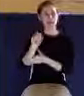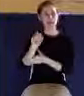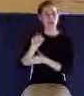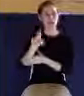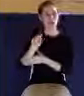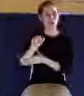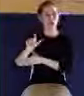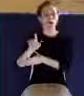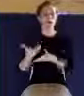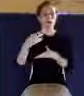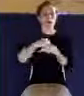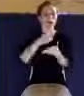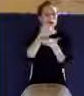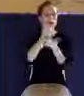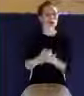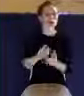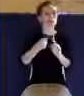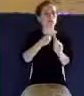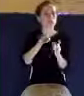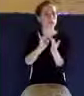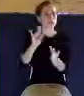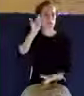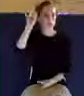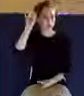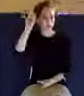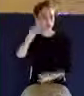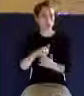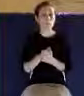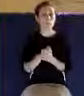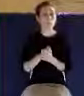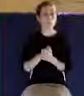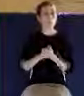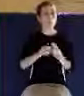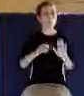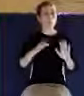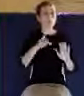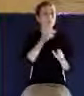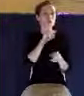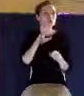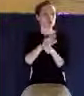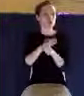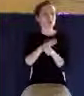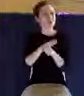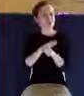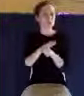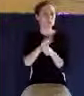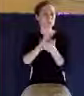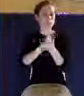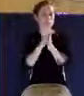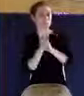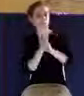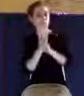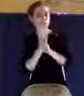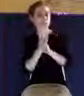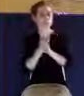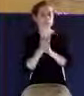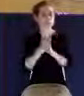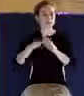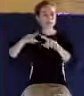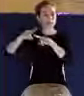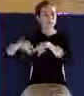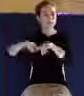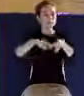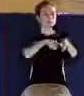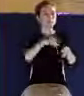Spirit. This is where assurance gets to be subjective. All these other things are objective. They're on the outside. And we have to